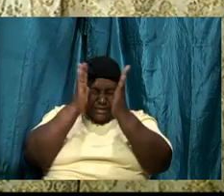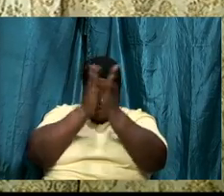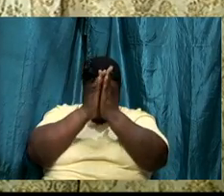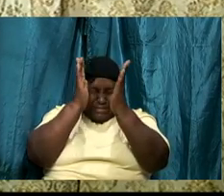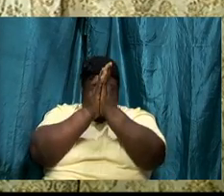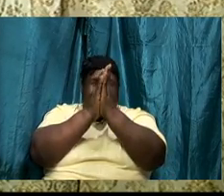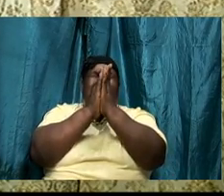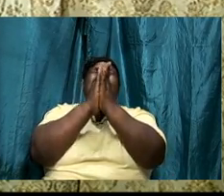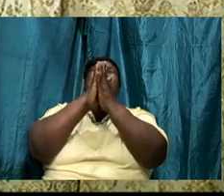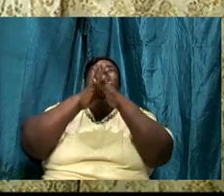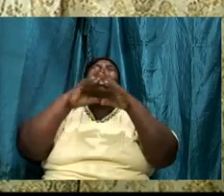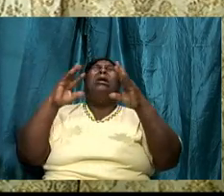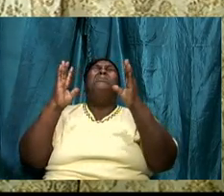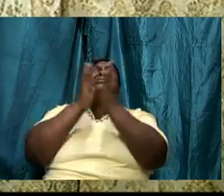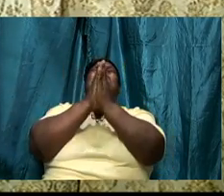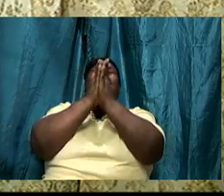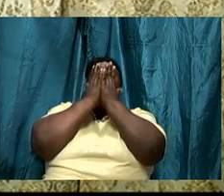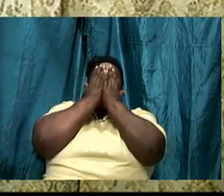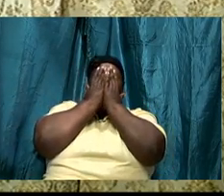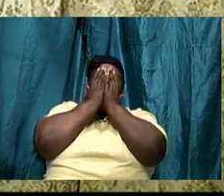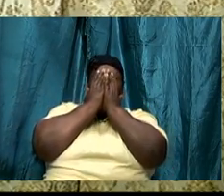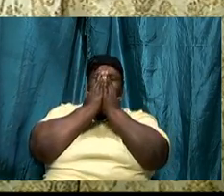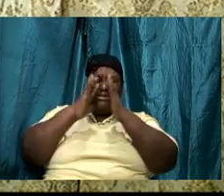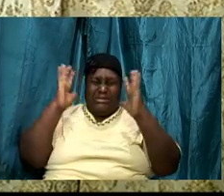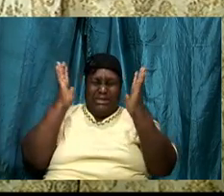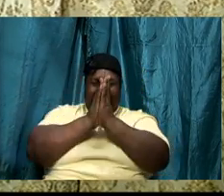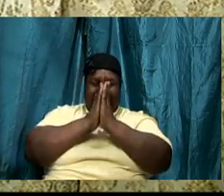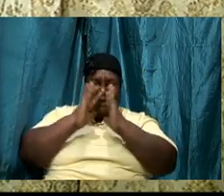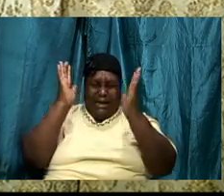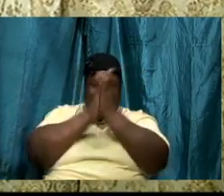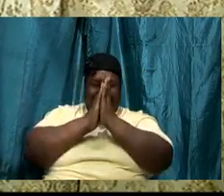that can happen